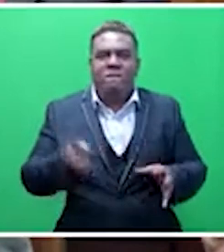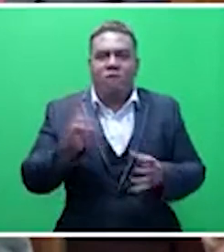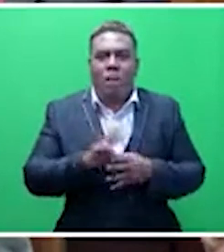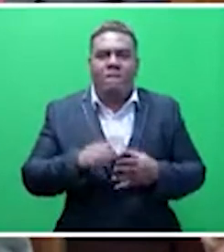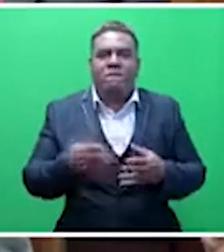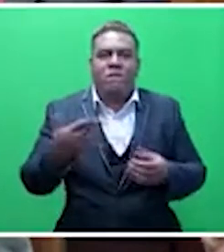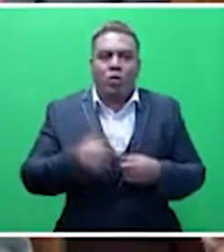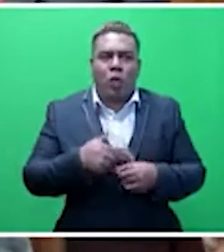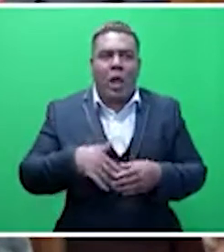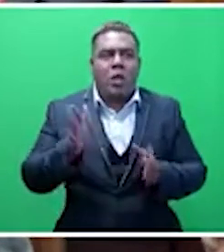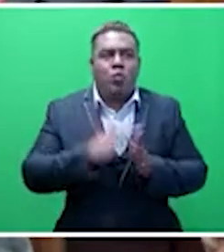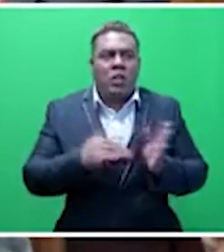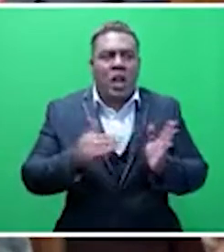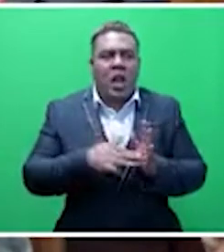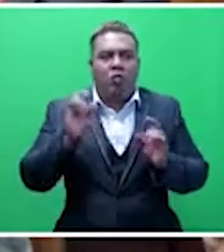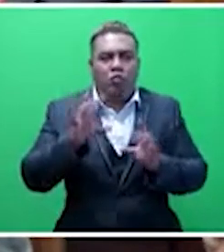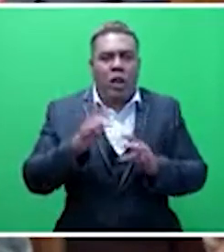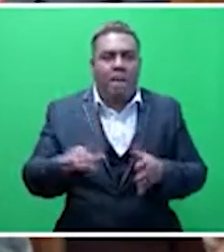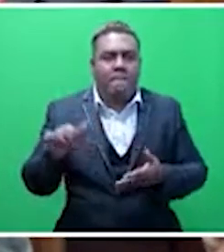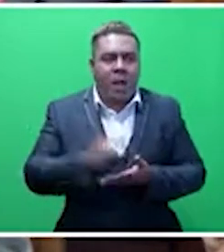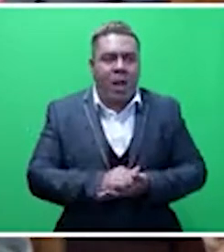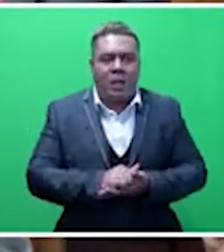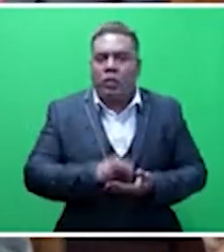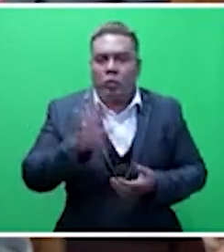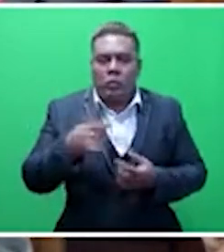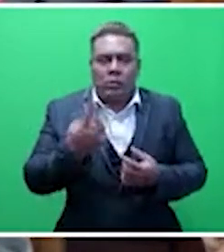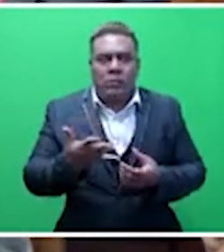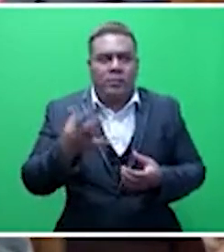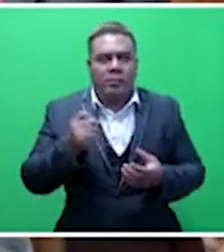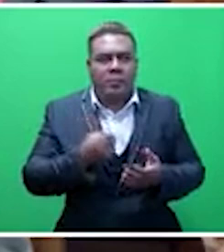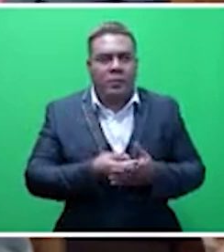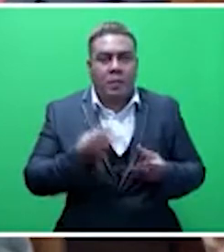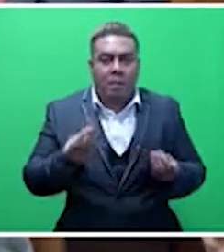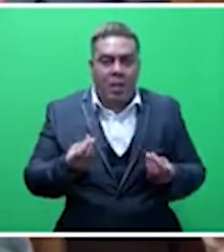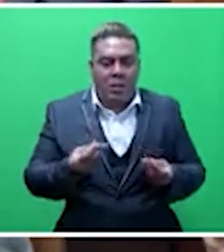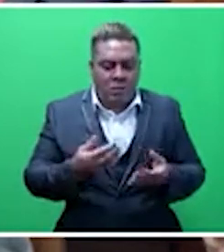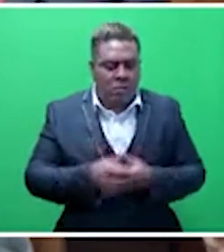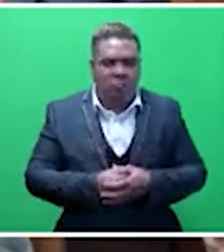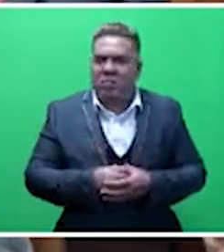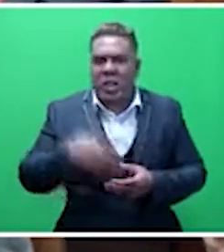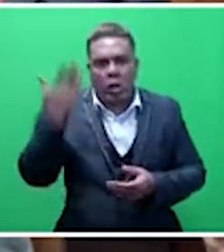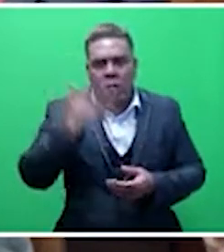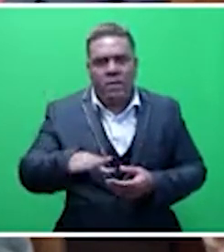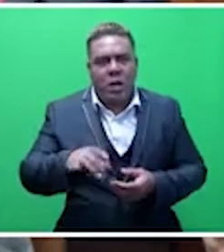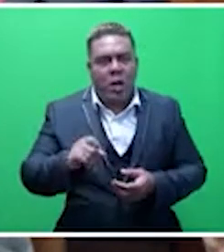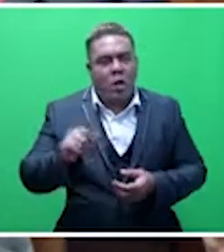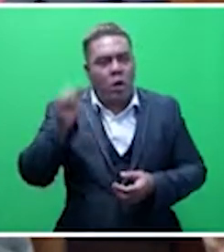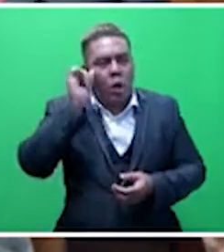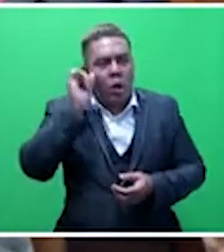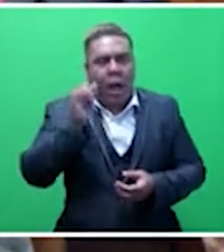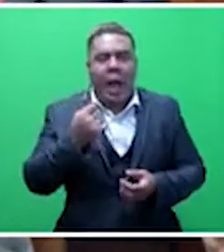that New Zealand and Australia buys. And nobody would be willing to put up that kind of money up front. They don't even understand hedging.